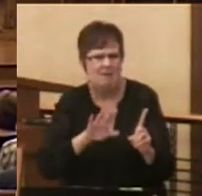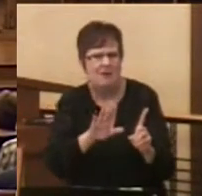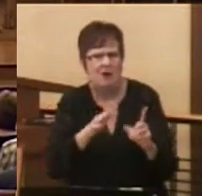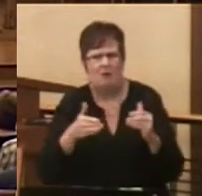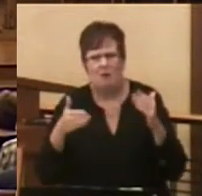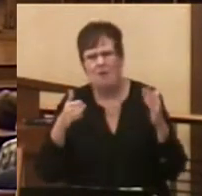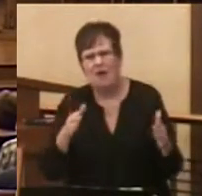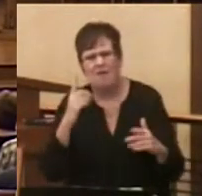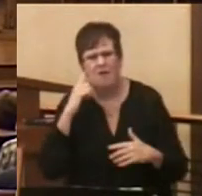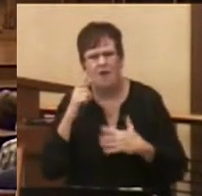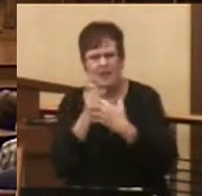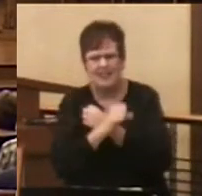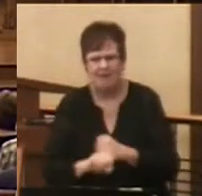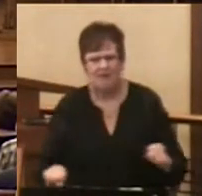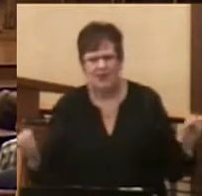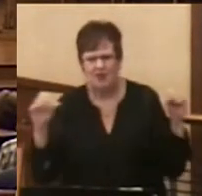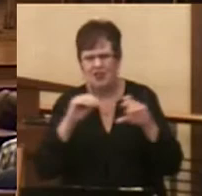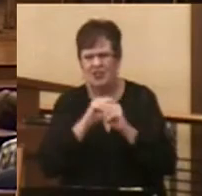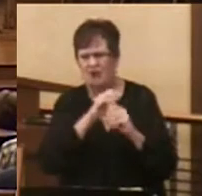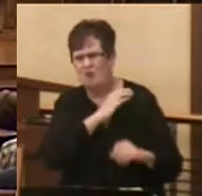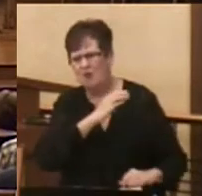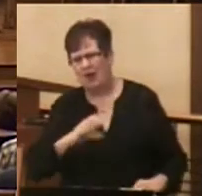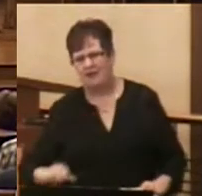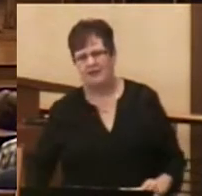salvation in Christ.